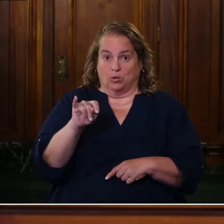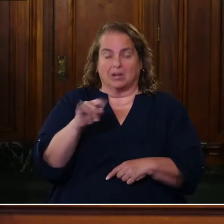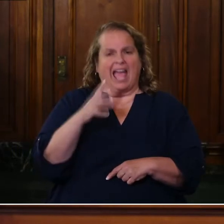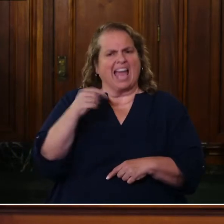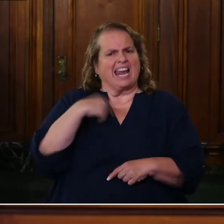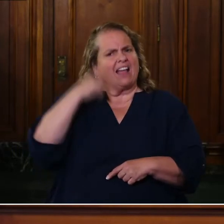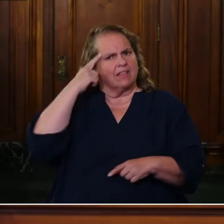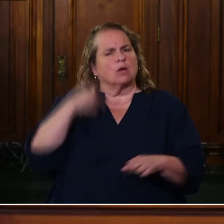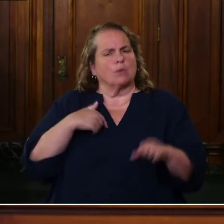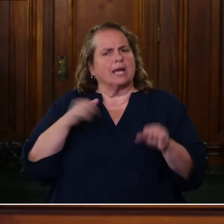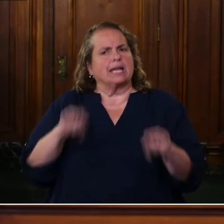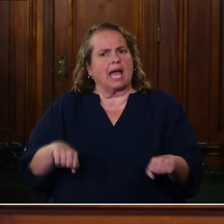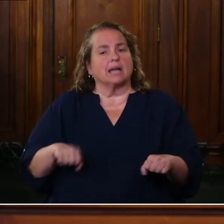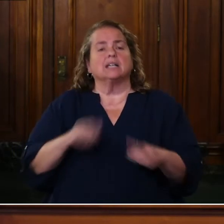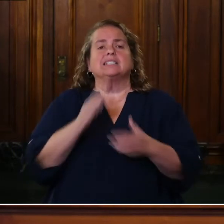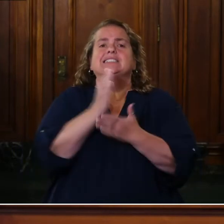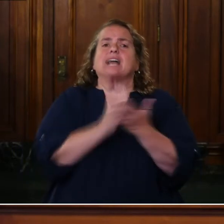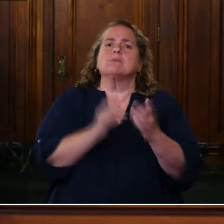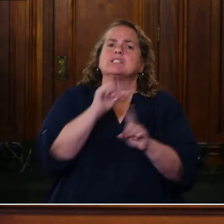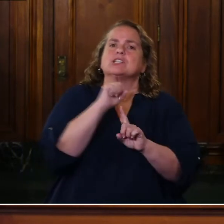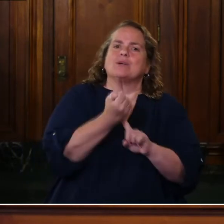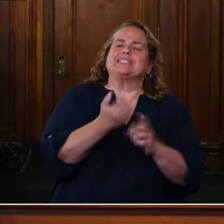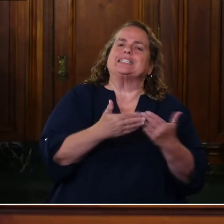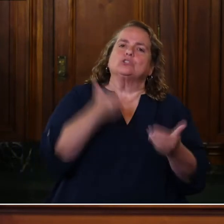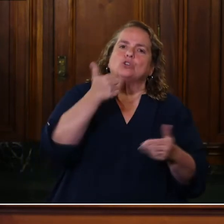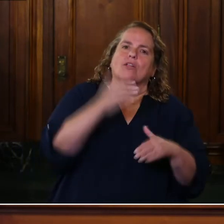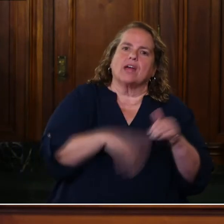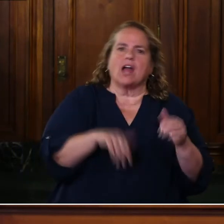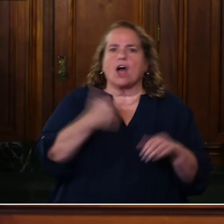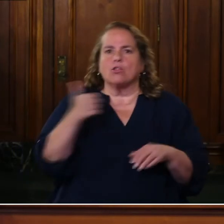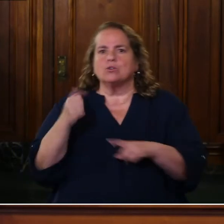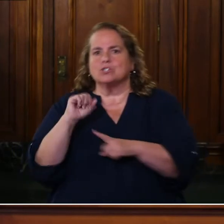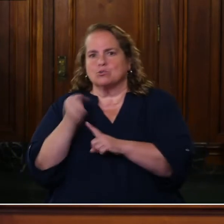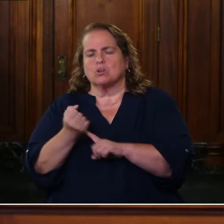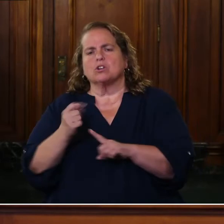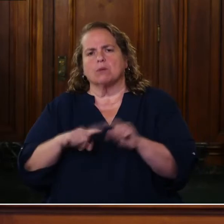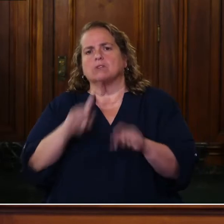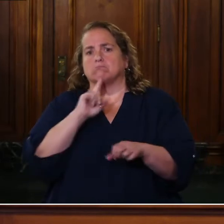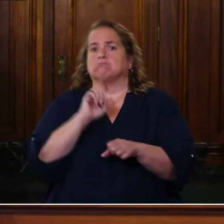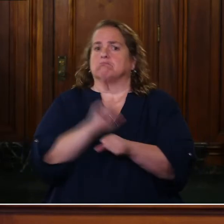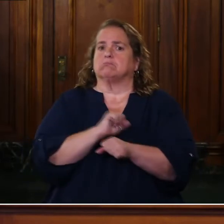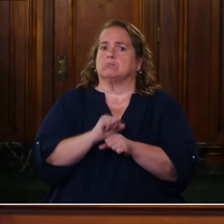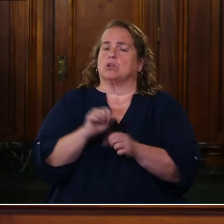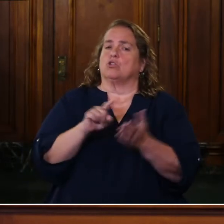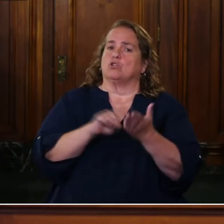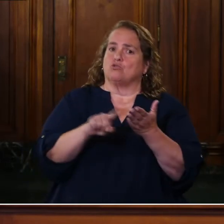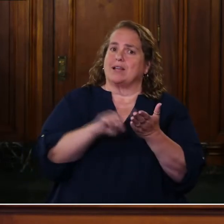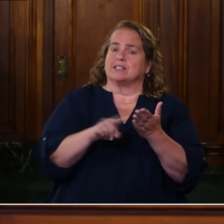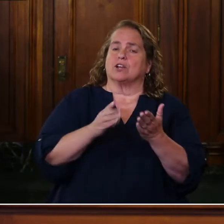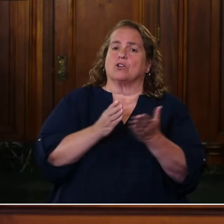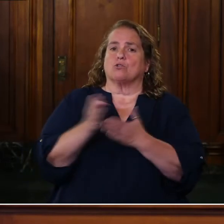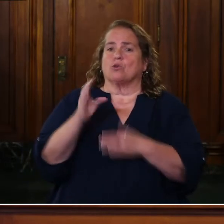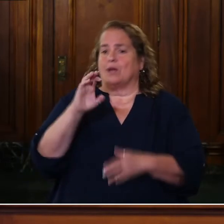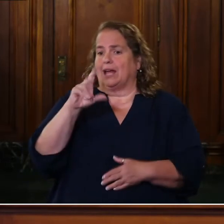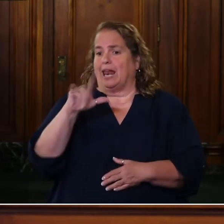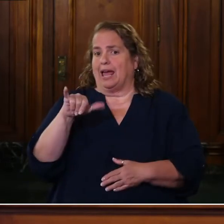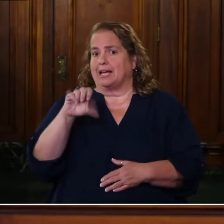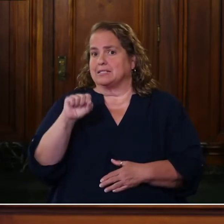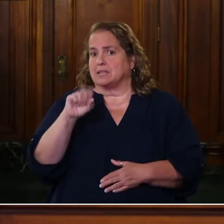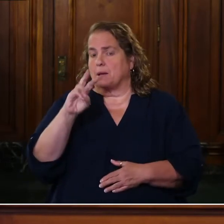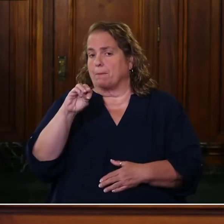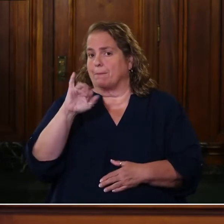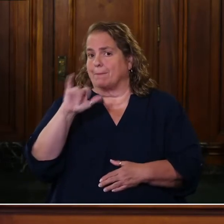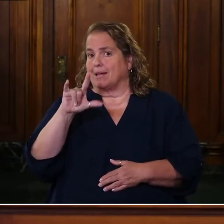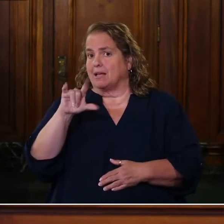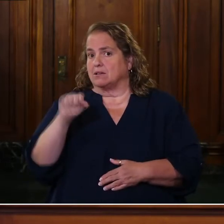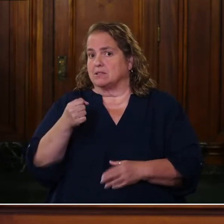will be some instances where it's easier than others. Uh, certainly, um, the, the tracing, say, through the Clay's Mill incident. Um, you certainly